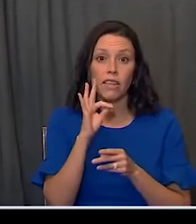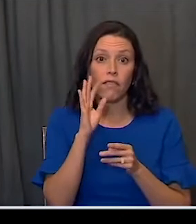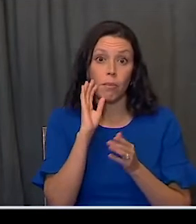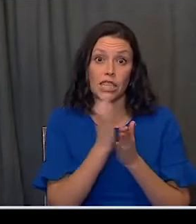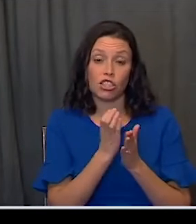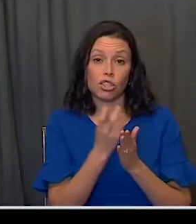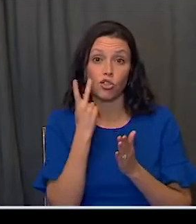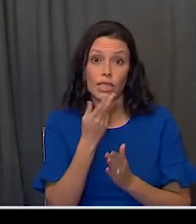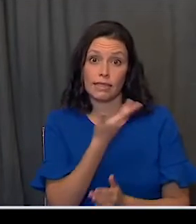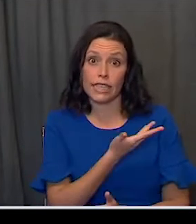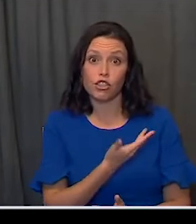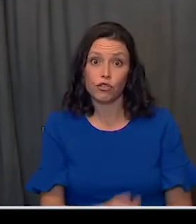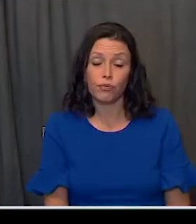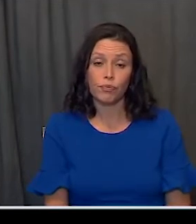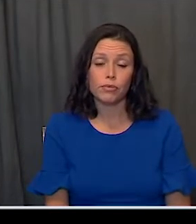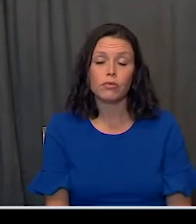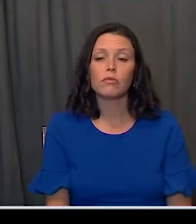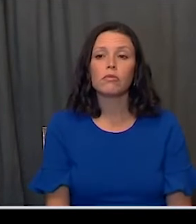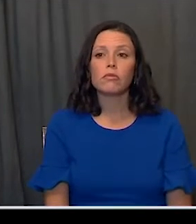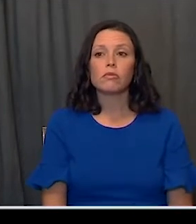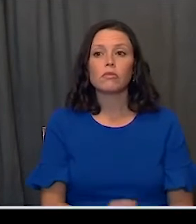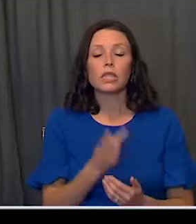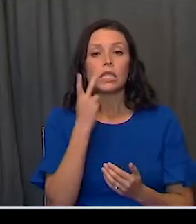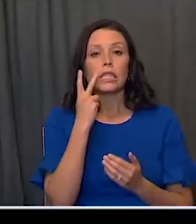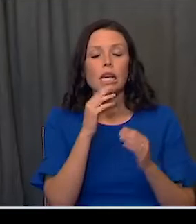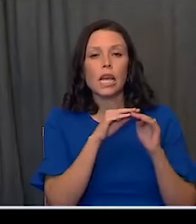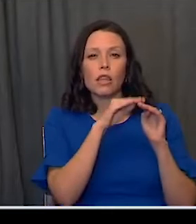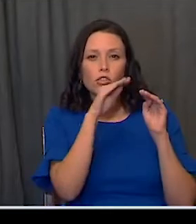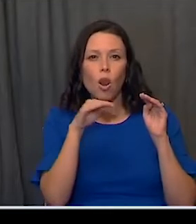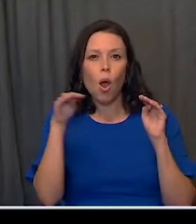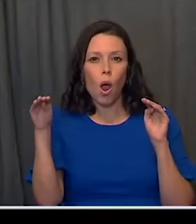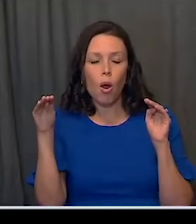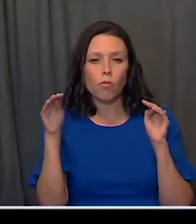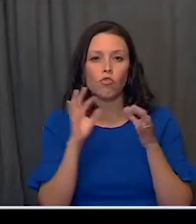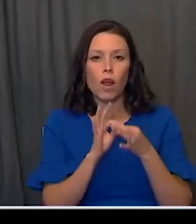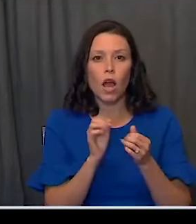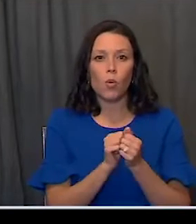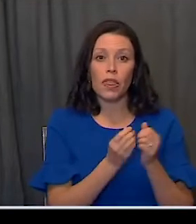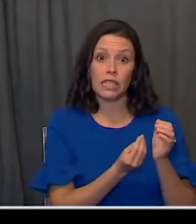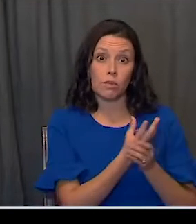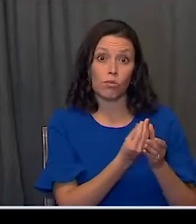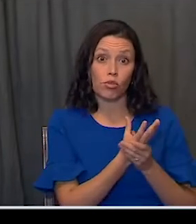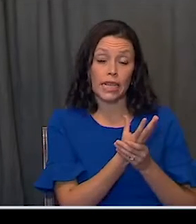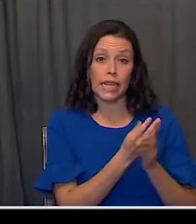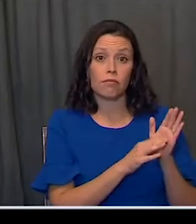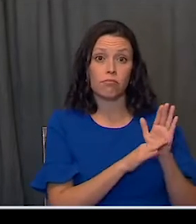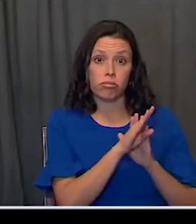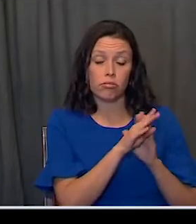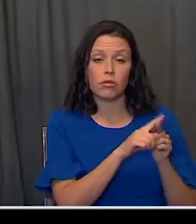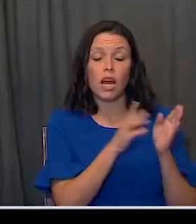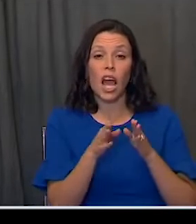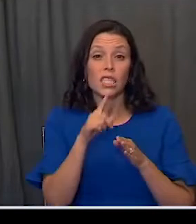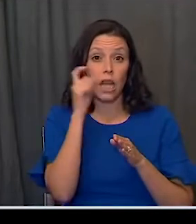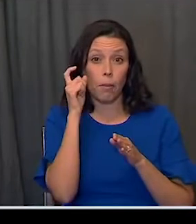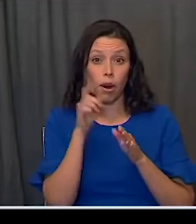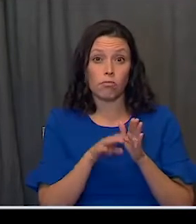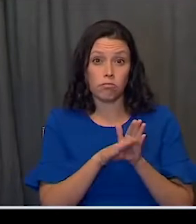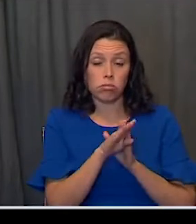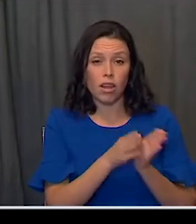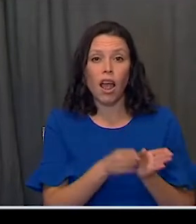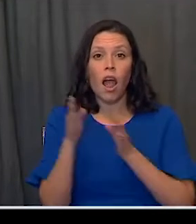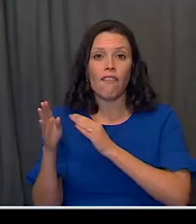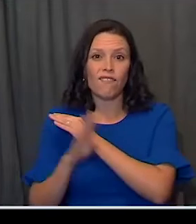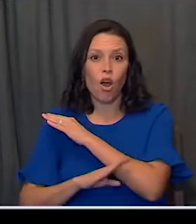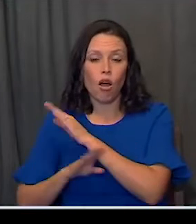that is shown here. I wanted to show you the difference in slopes between the spring surge, the summer surge, and the fall surge.